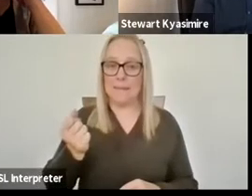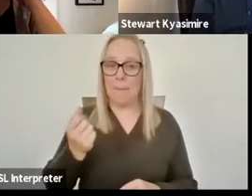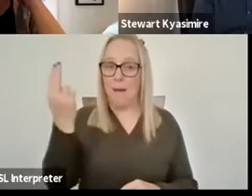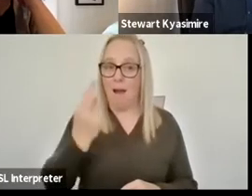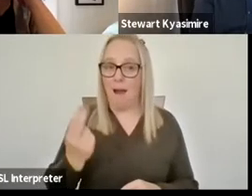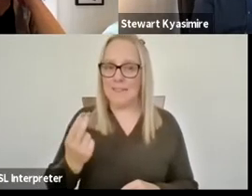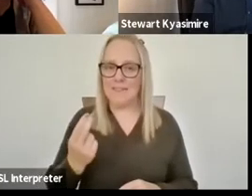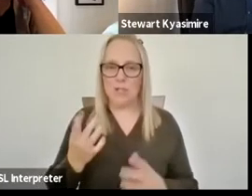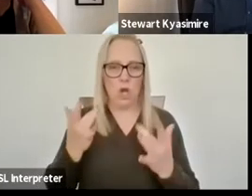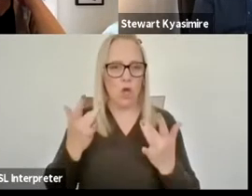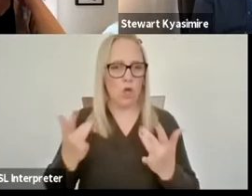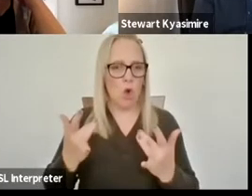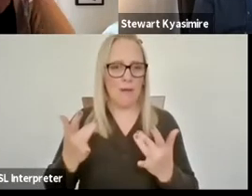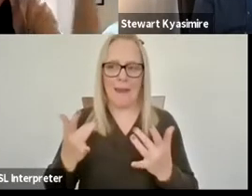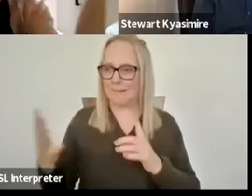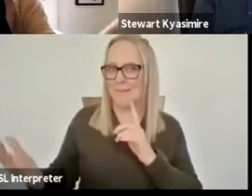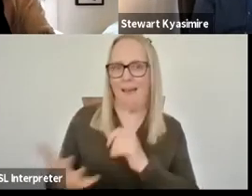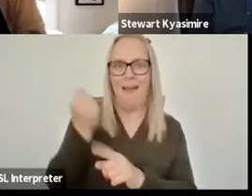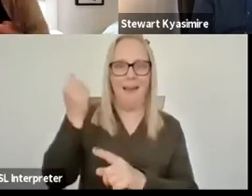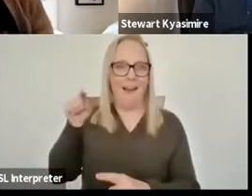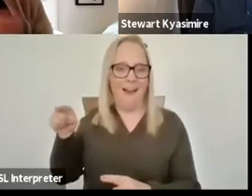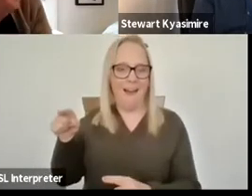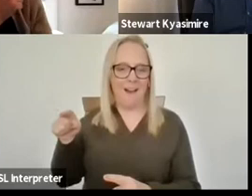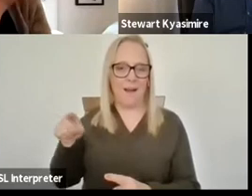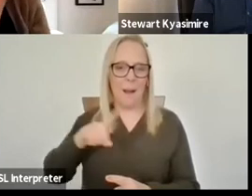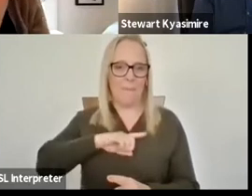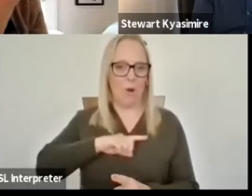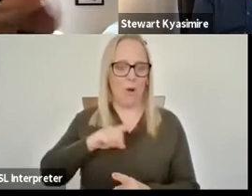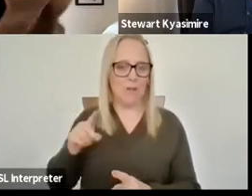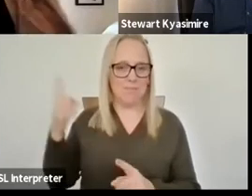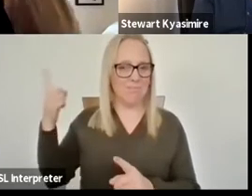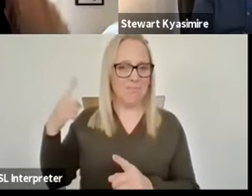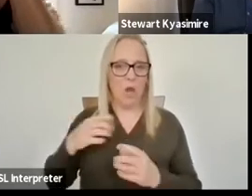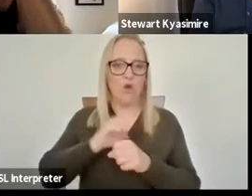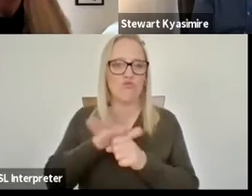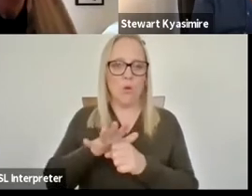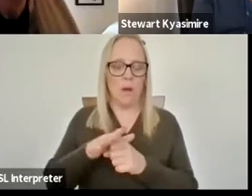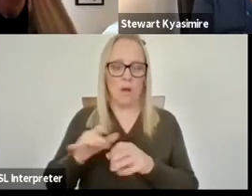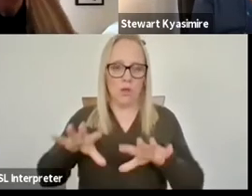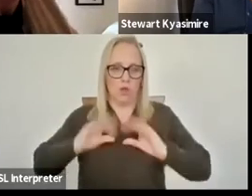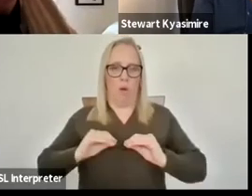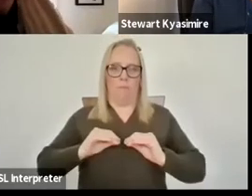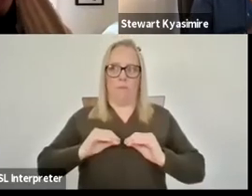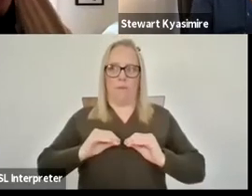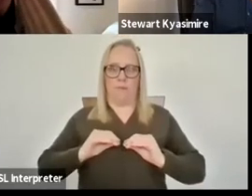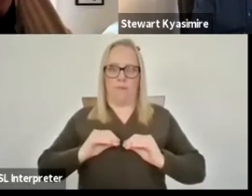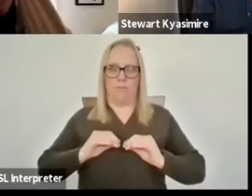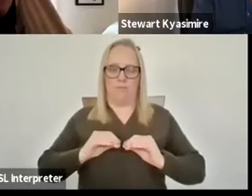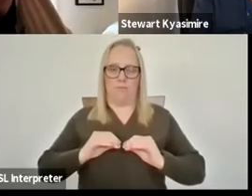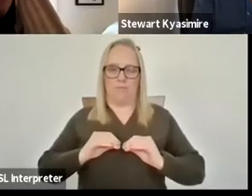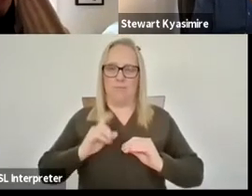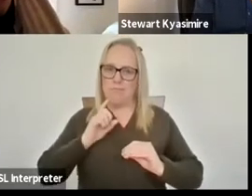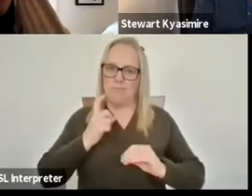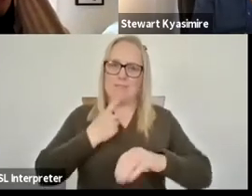will not be discovered now because they they didn't have the coping mechanism to to be resilient and continue to be